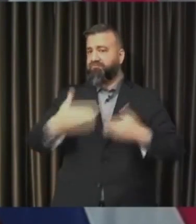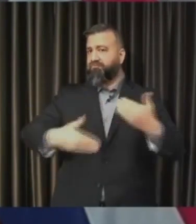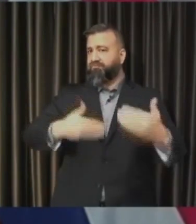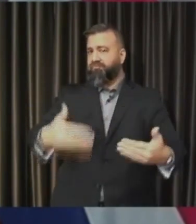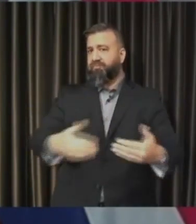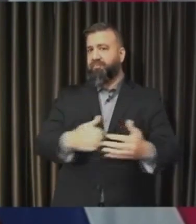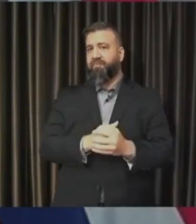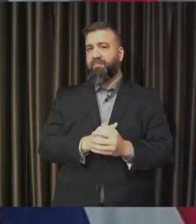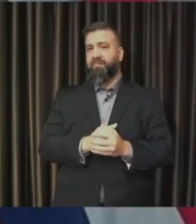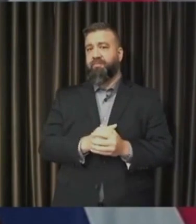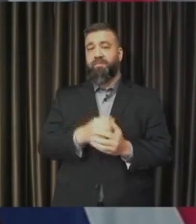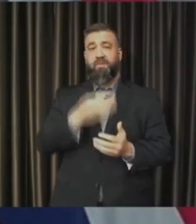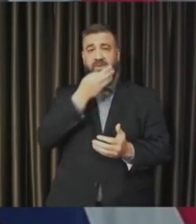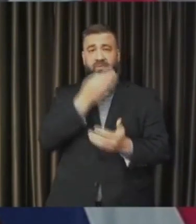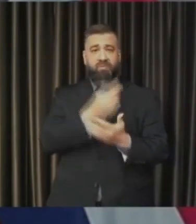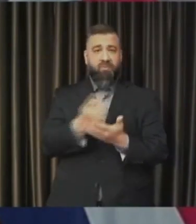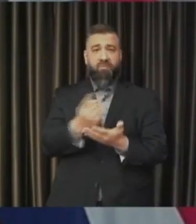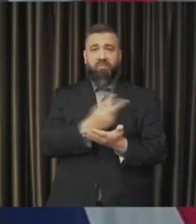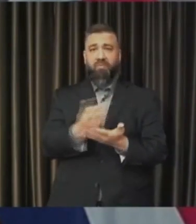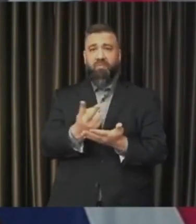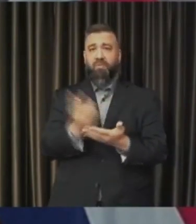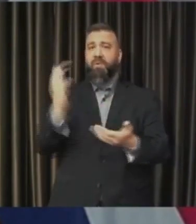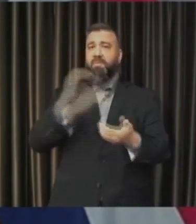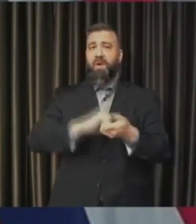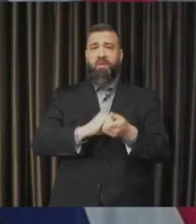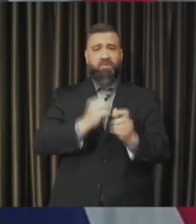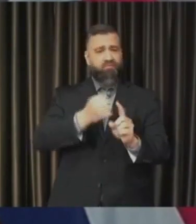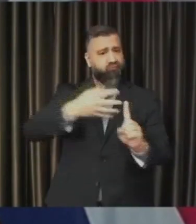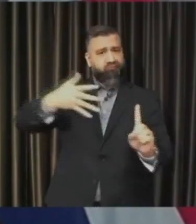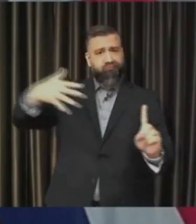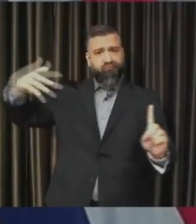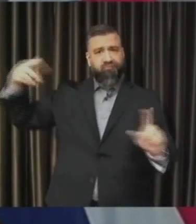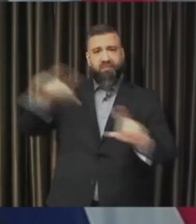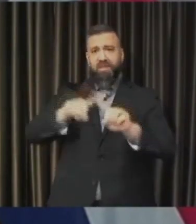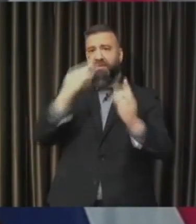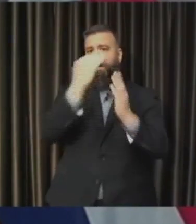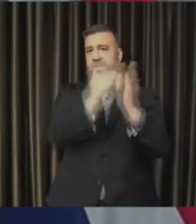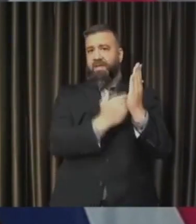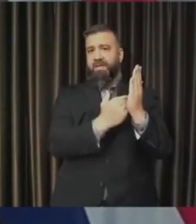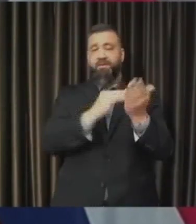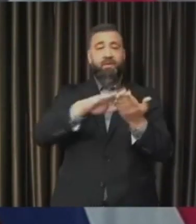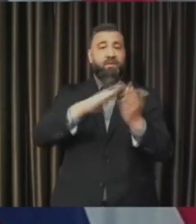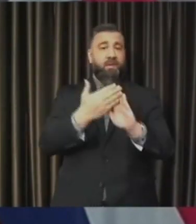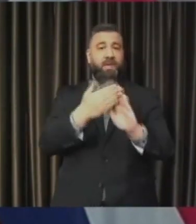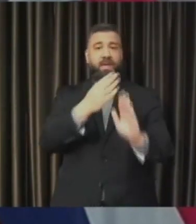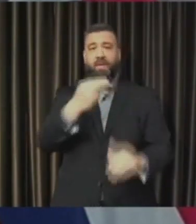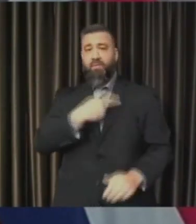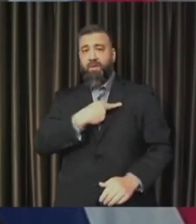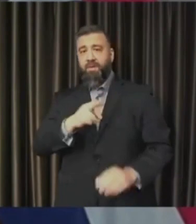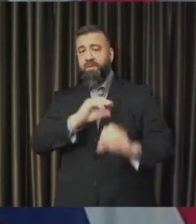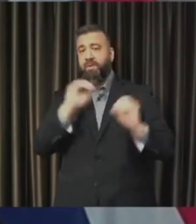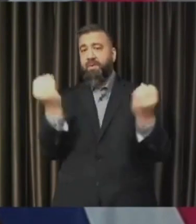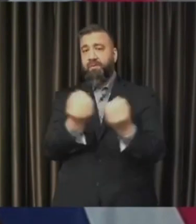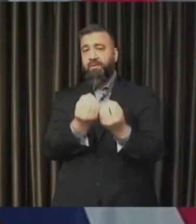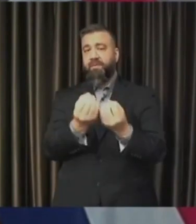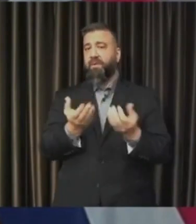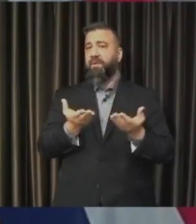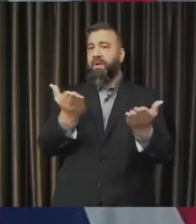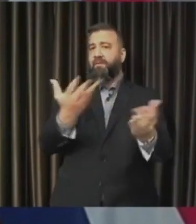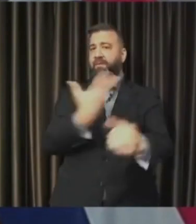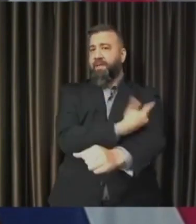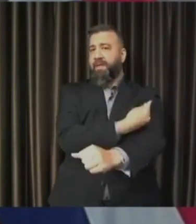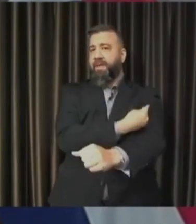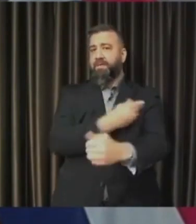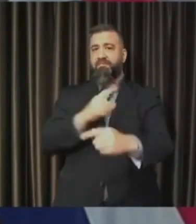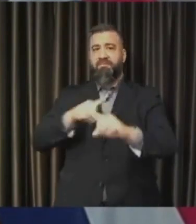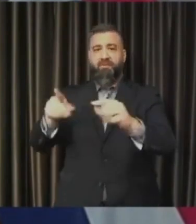In the coming weeks we will be partnering with an ever-growing list of community and religious organizations to offer vaccinations in neighborhoods across the